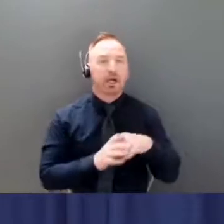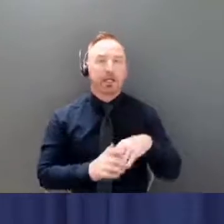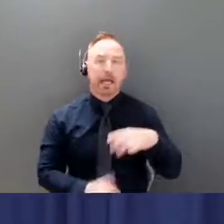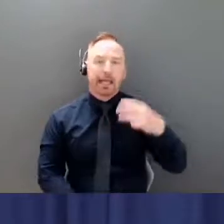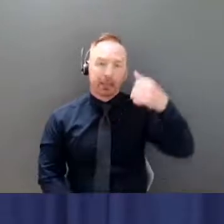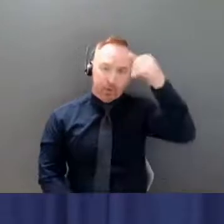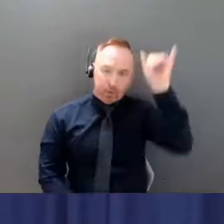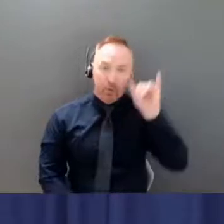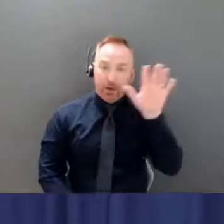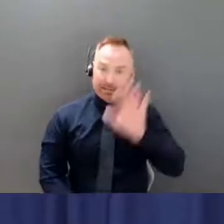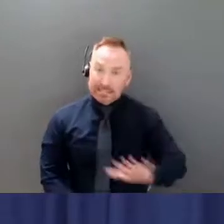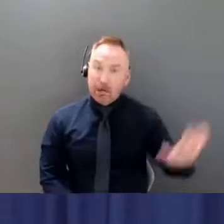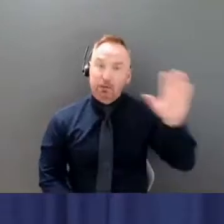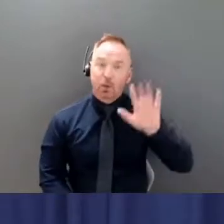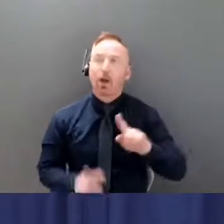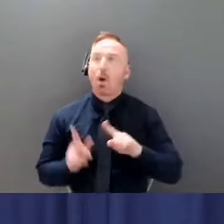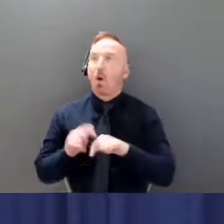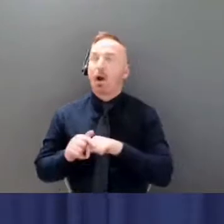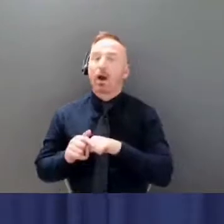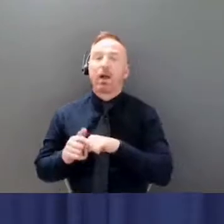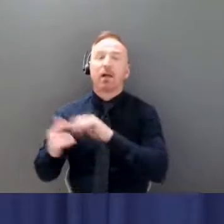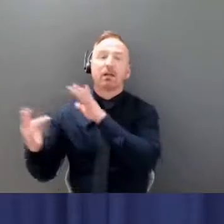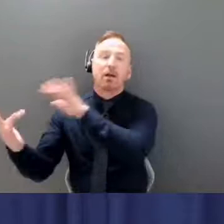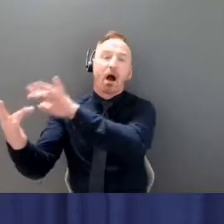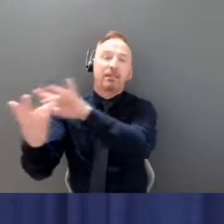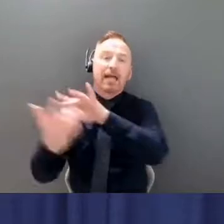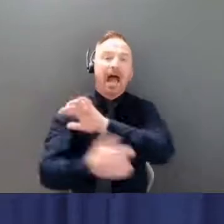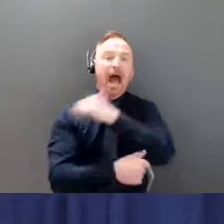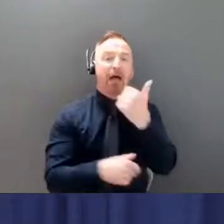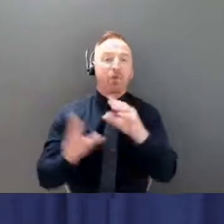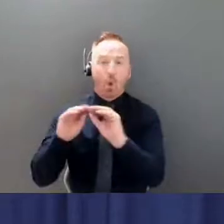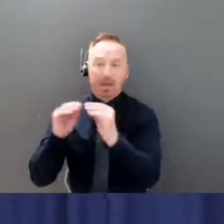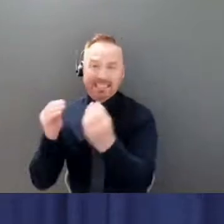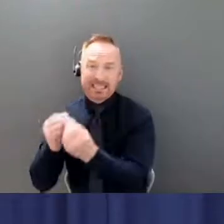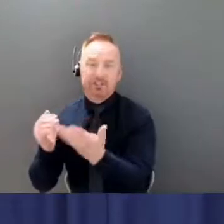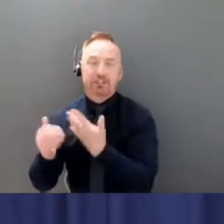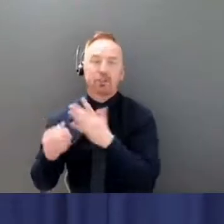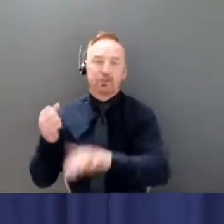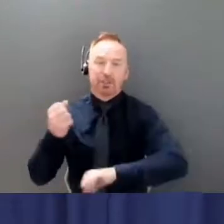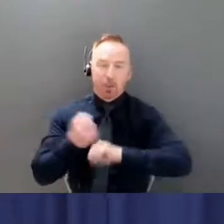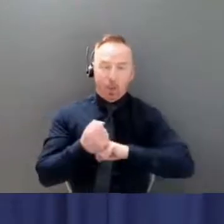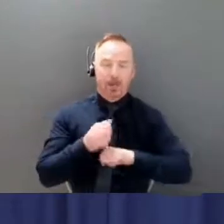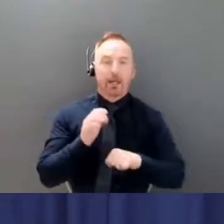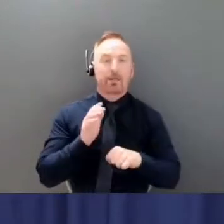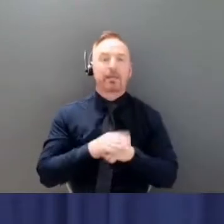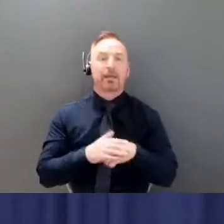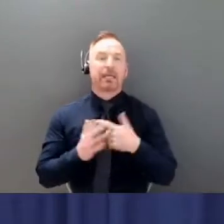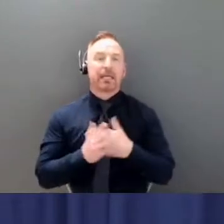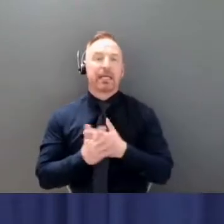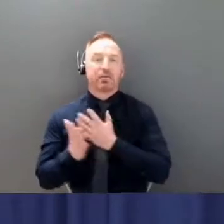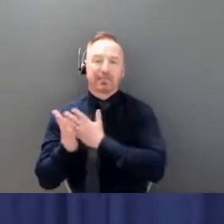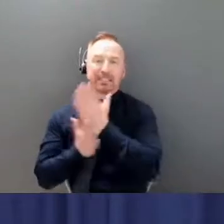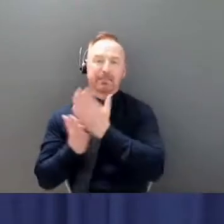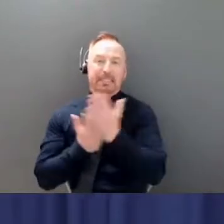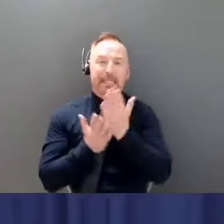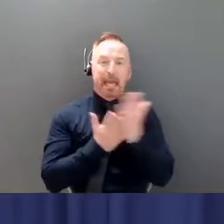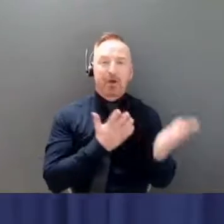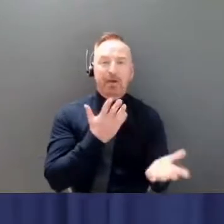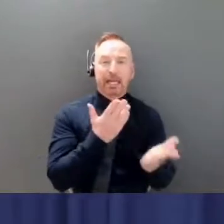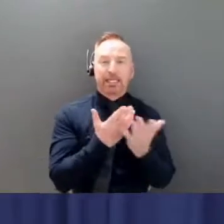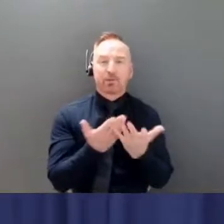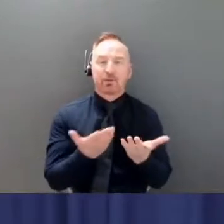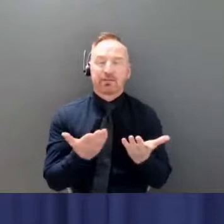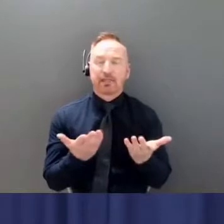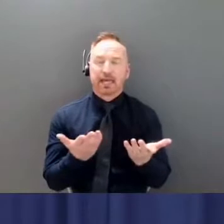organizations for that kind of support, that we can put together multidisciplinary teams as the goal so that they can go to communities